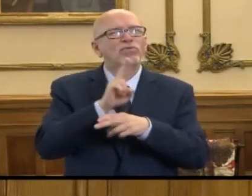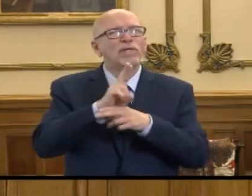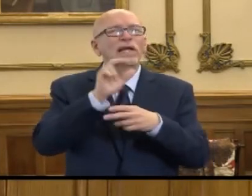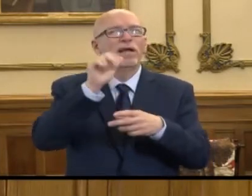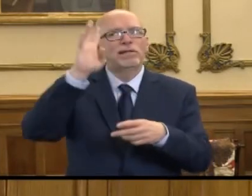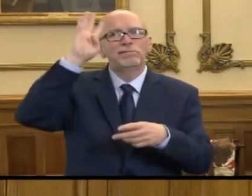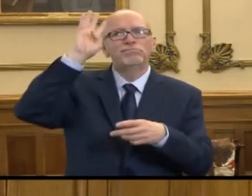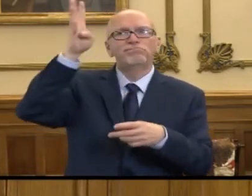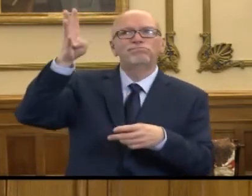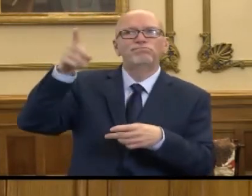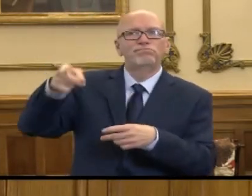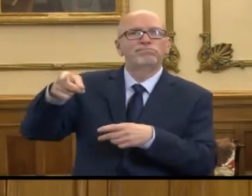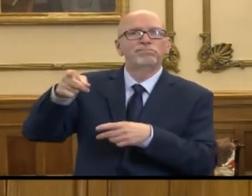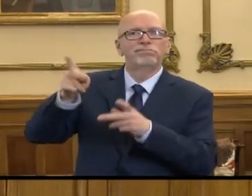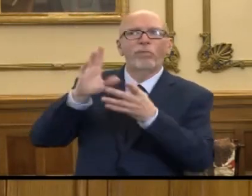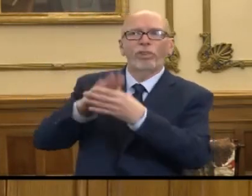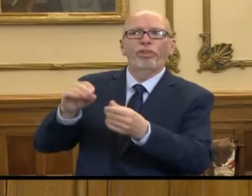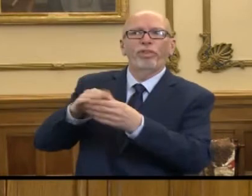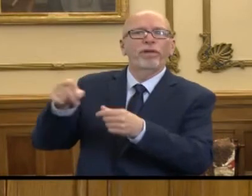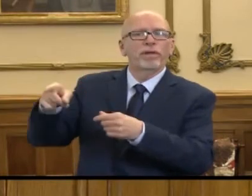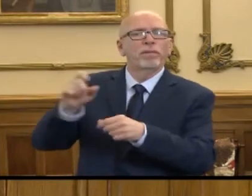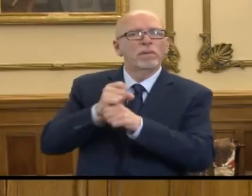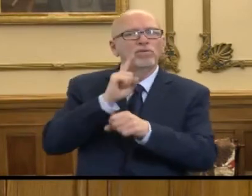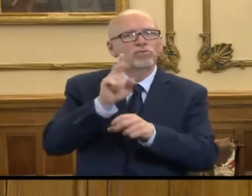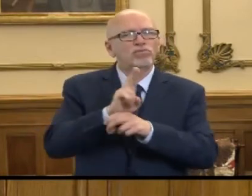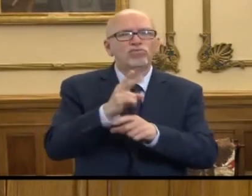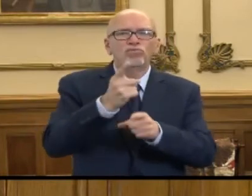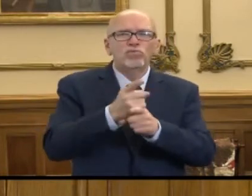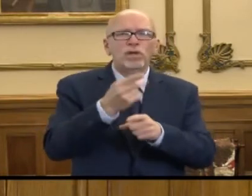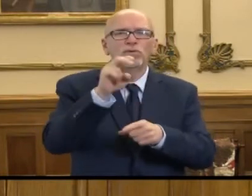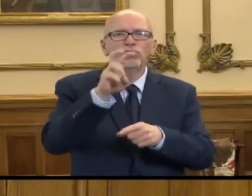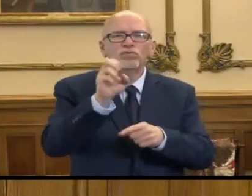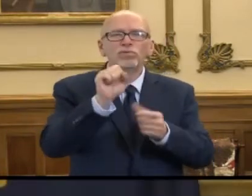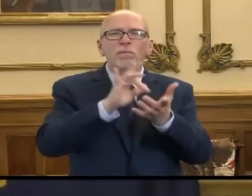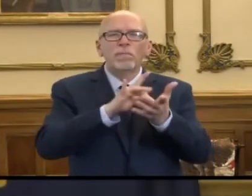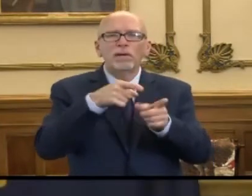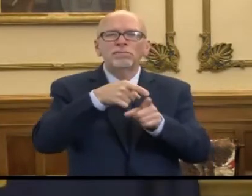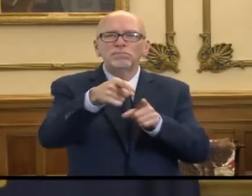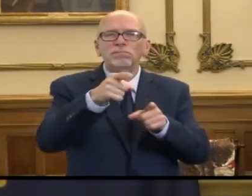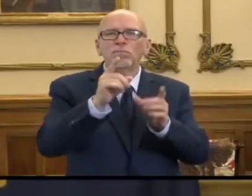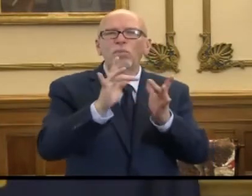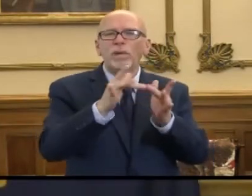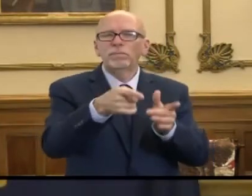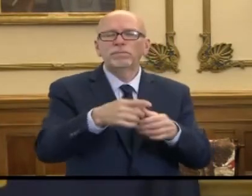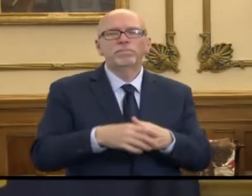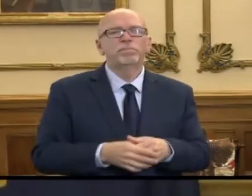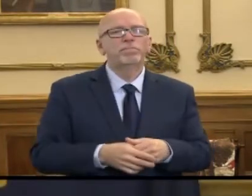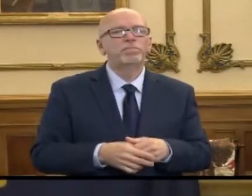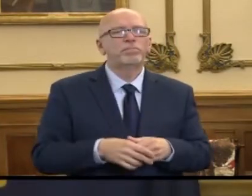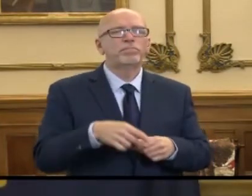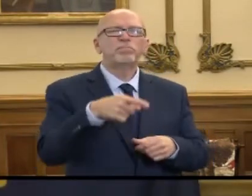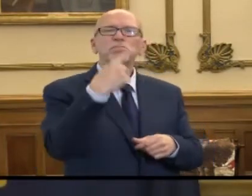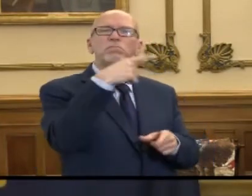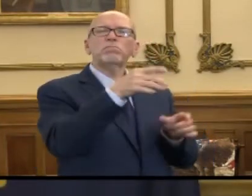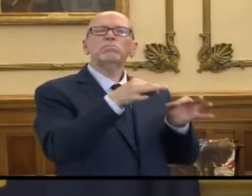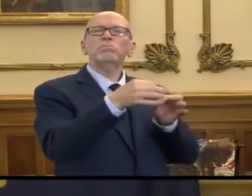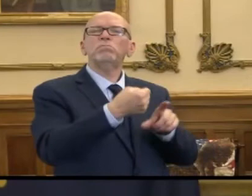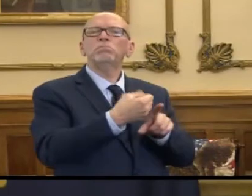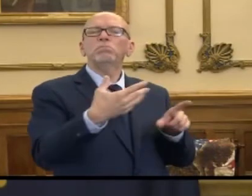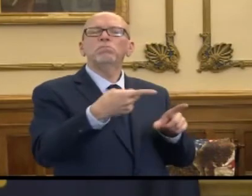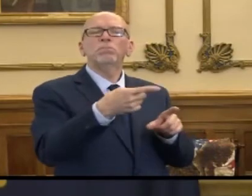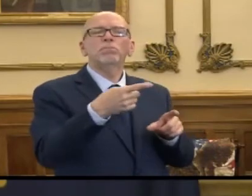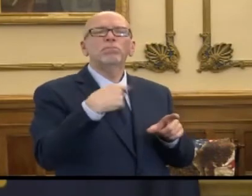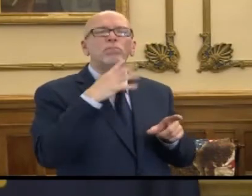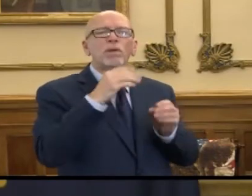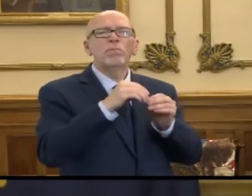source for your information. Steve, could you just elaborate, just give kind of a thumbnail sketch? We'll